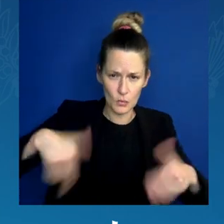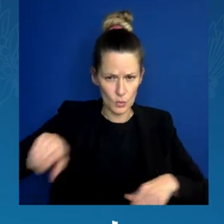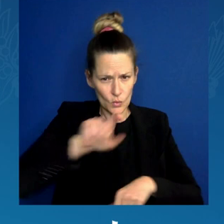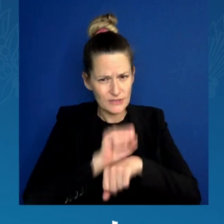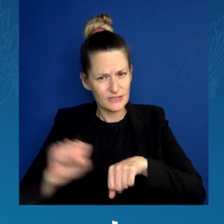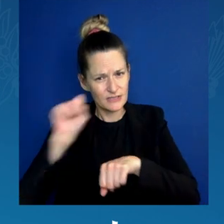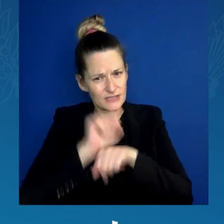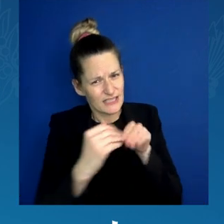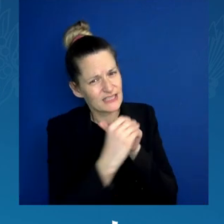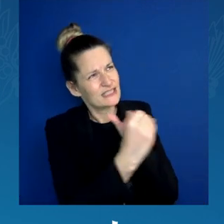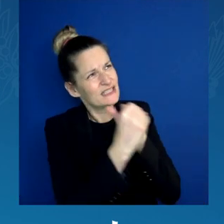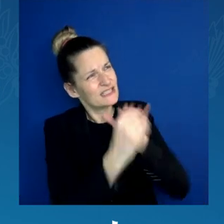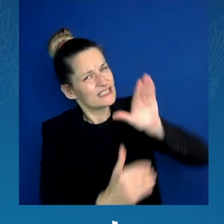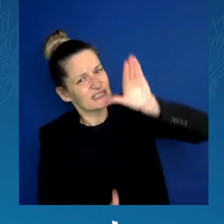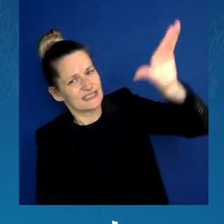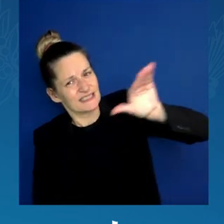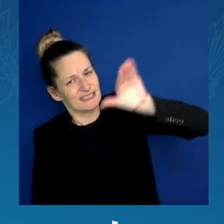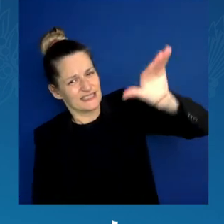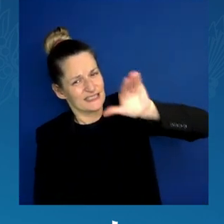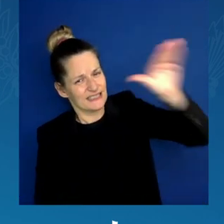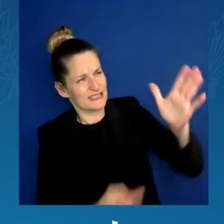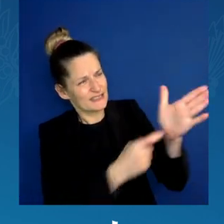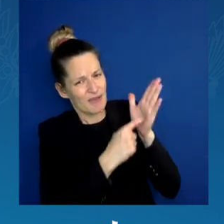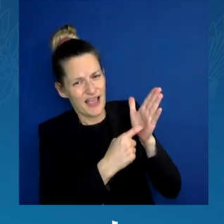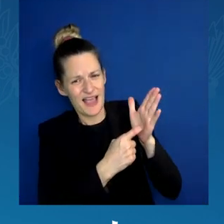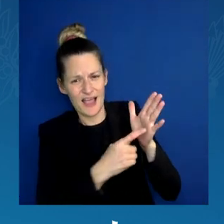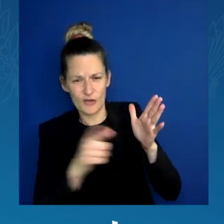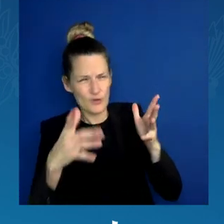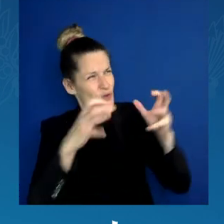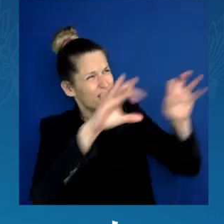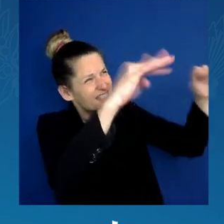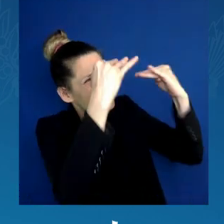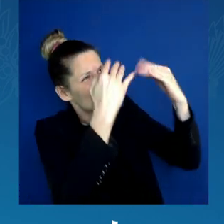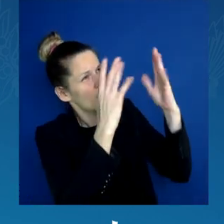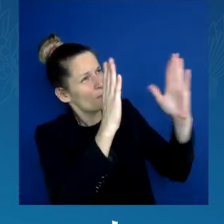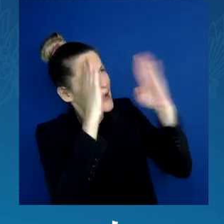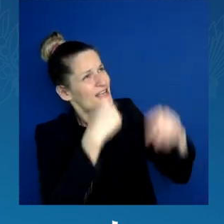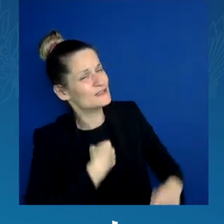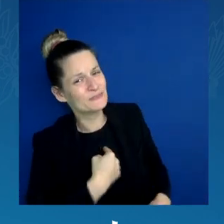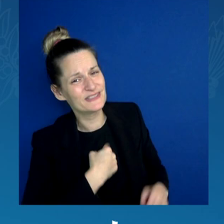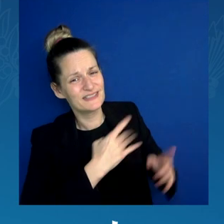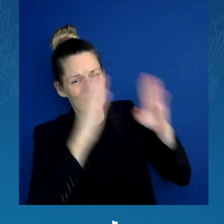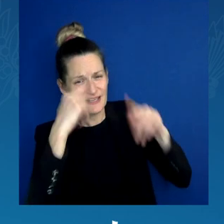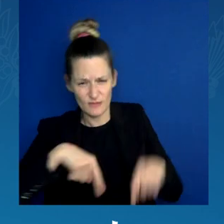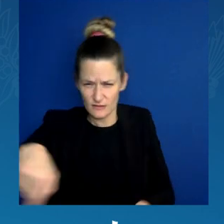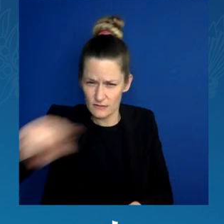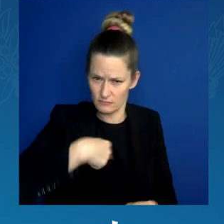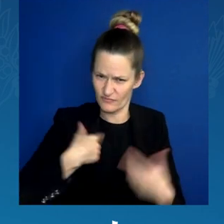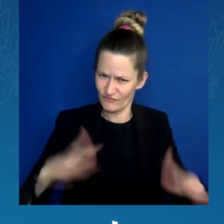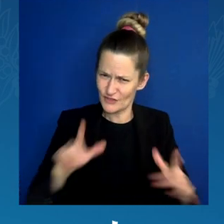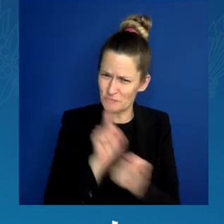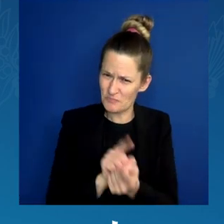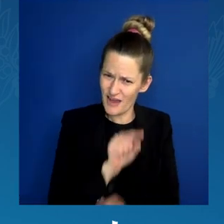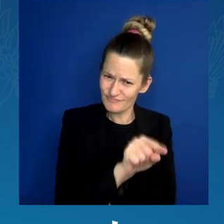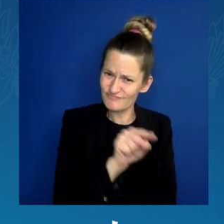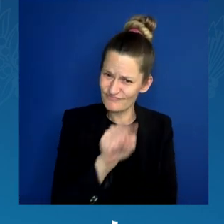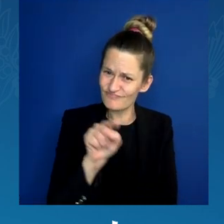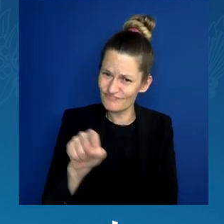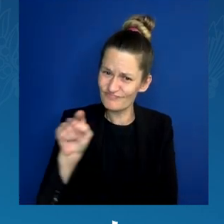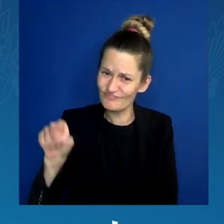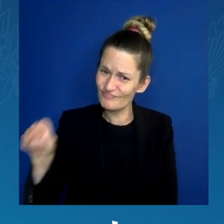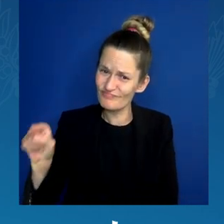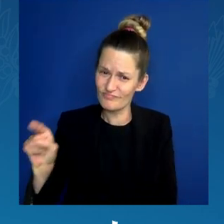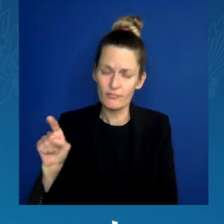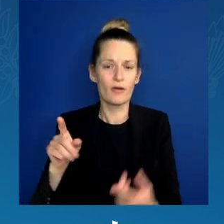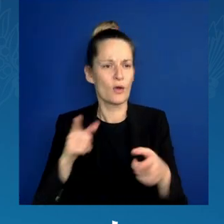met young leaders across our country who on this topic are organizing and activating, who